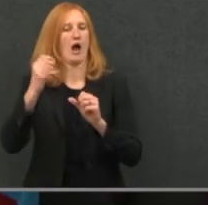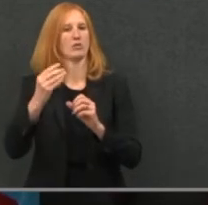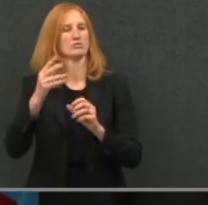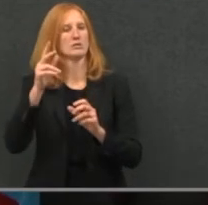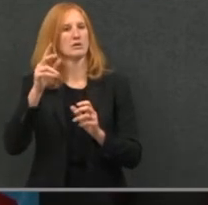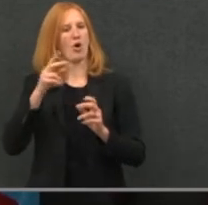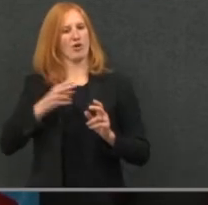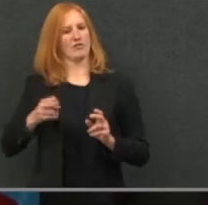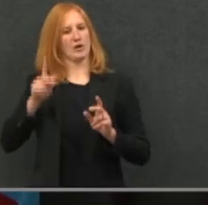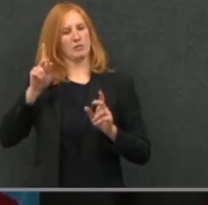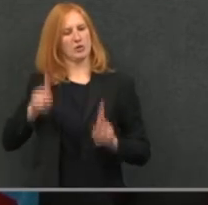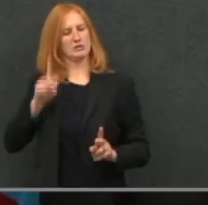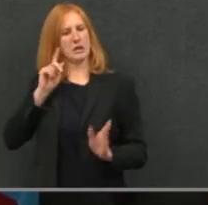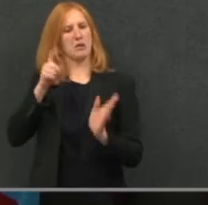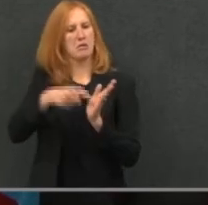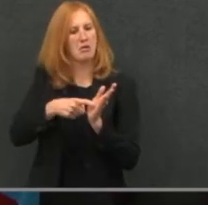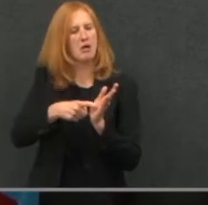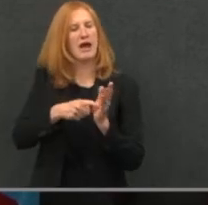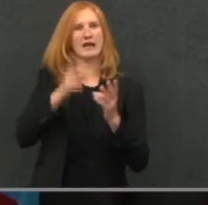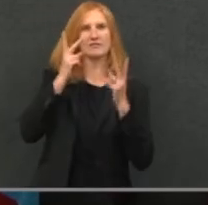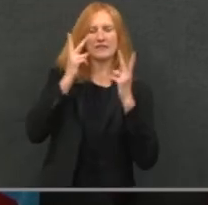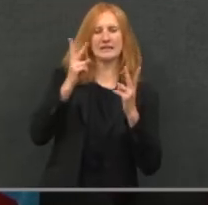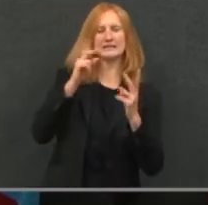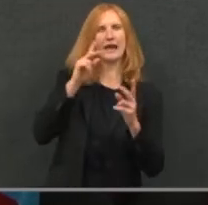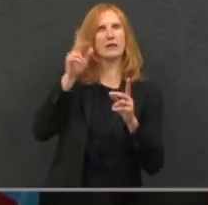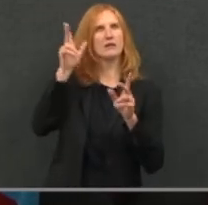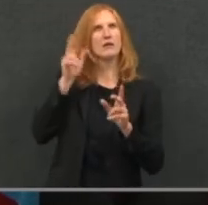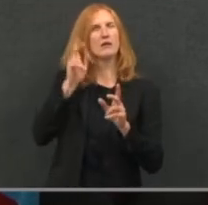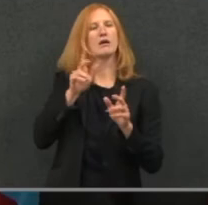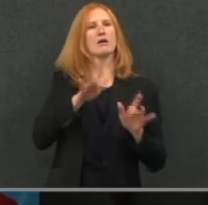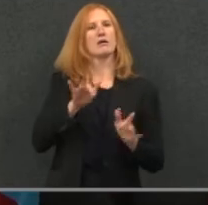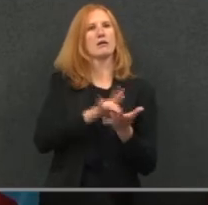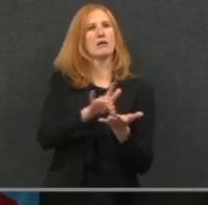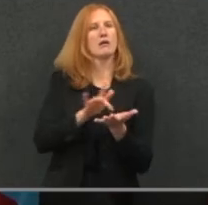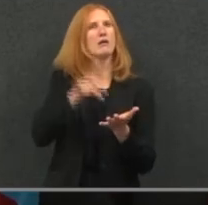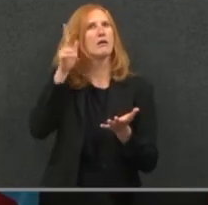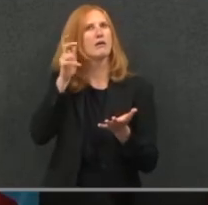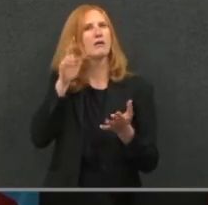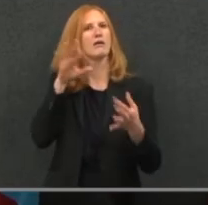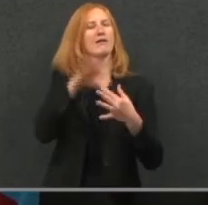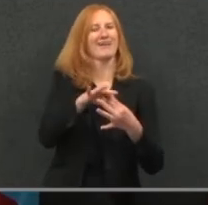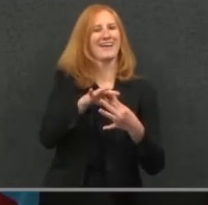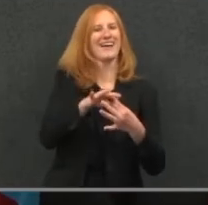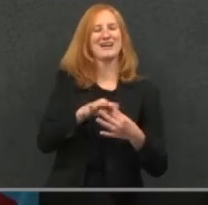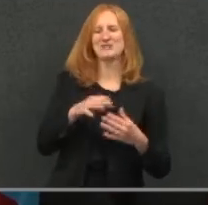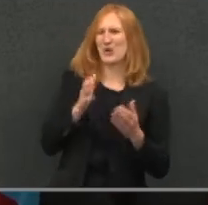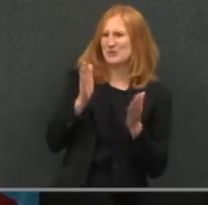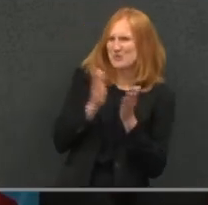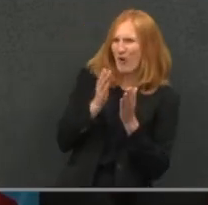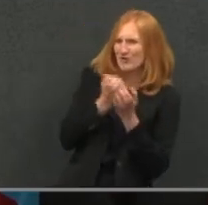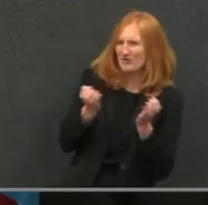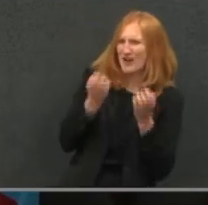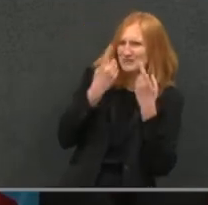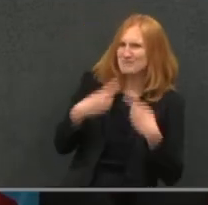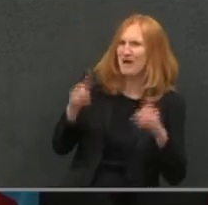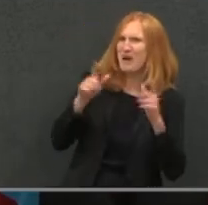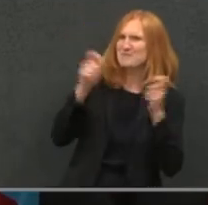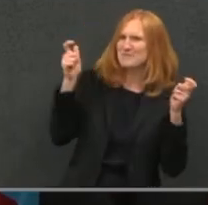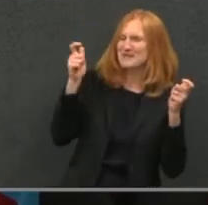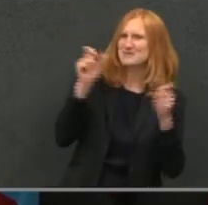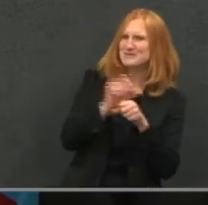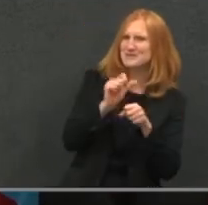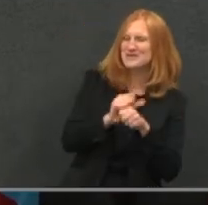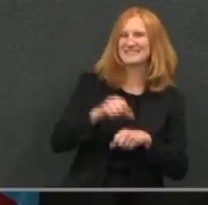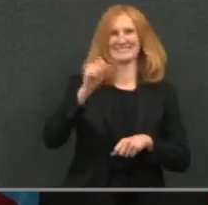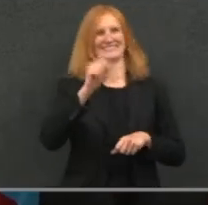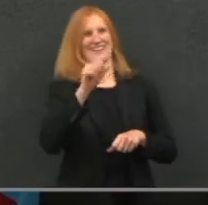able to hear that also. Wow. Cool. Little devices doing amazing big things. things, right? That's cool. Exactly. Speaking of big things,